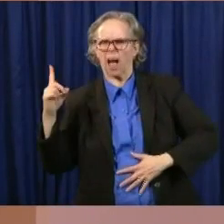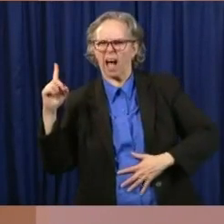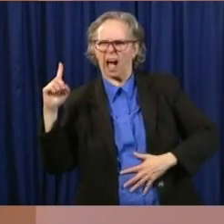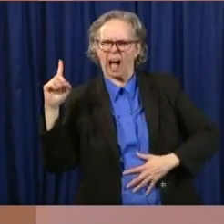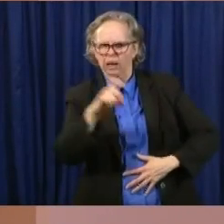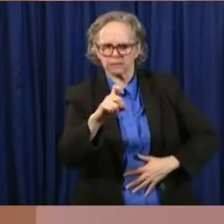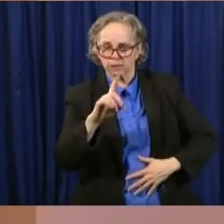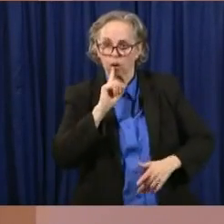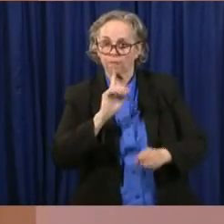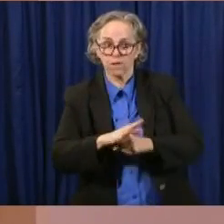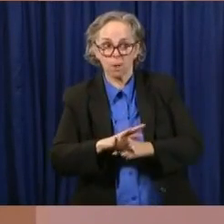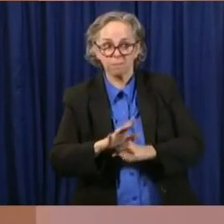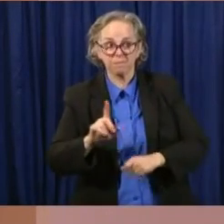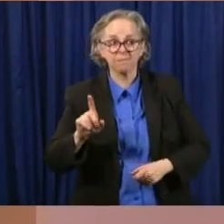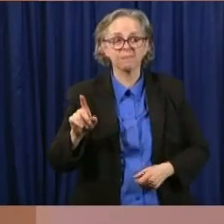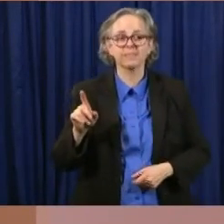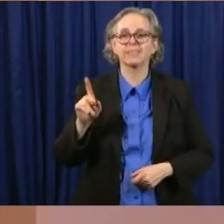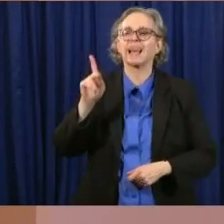Lieutenant governor.